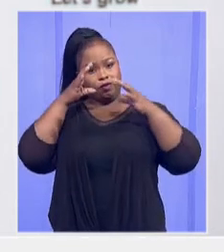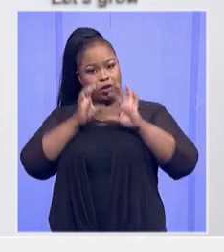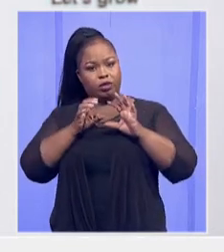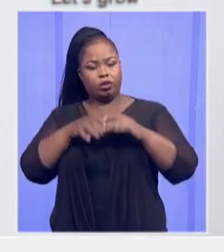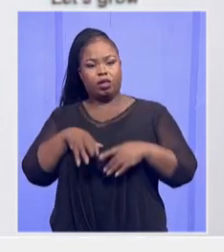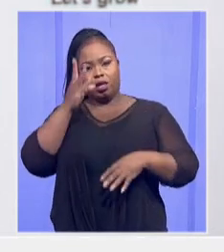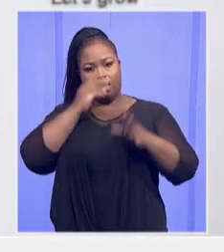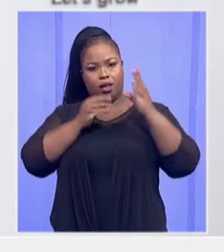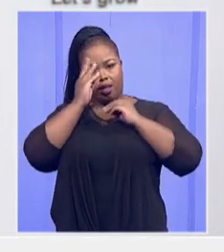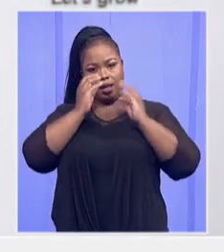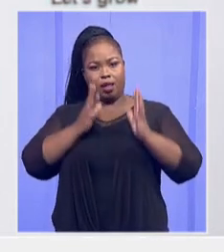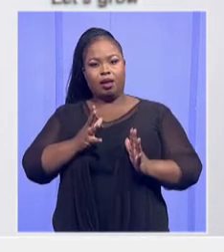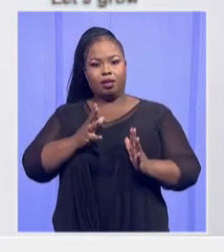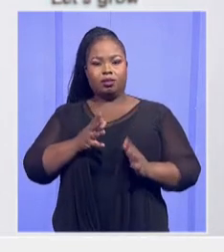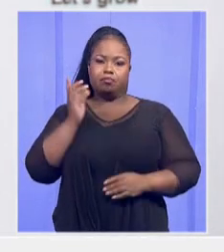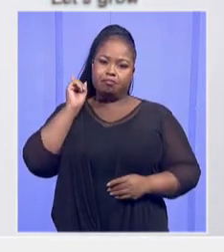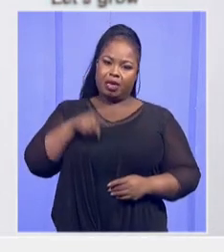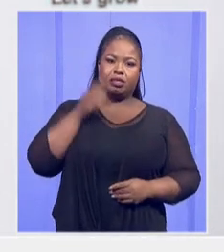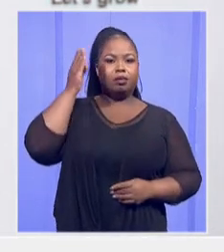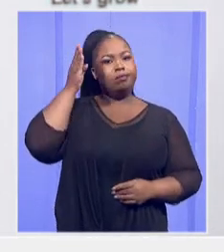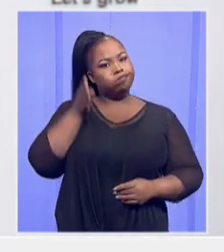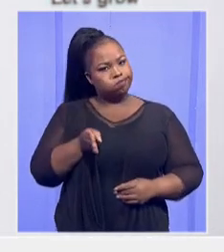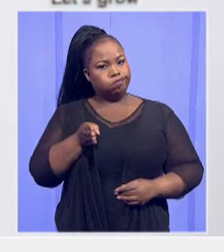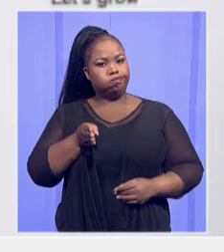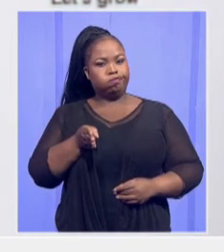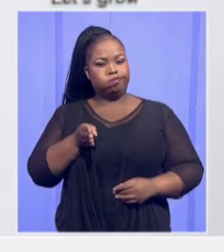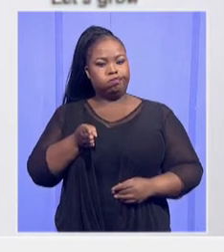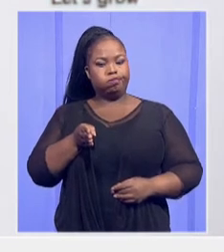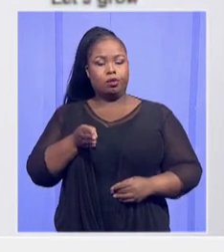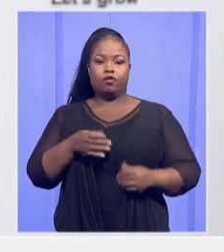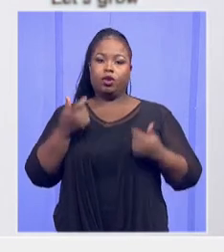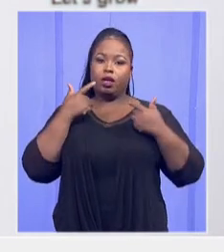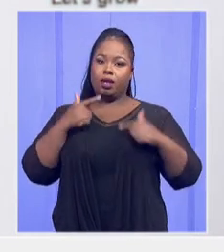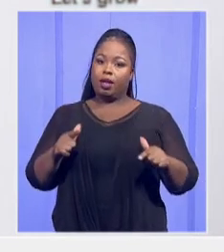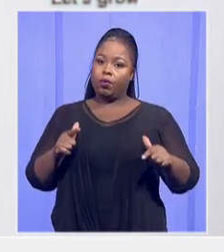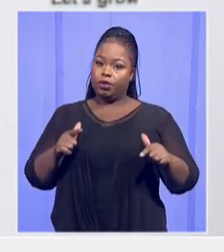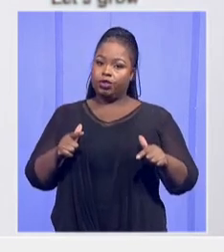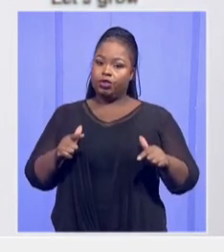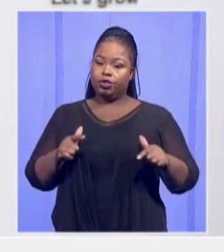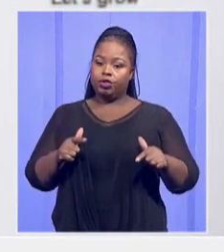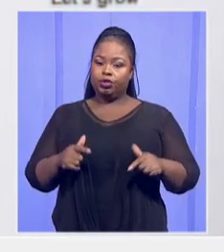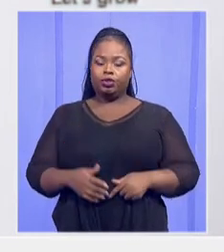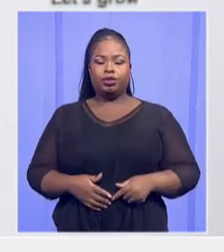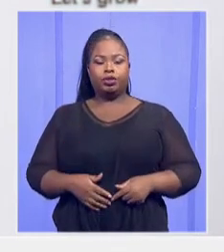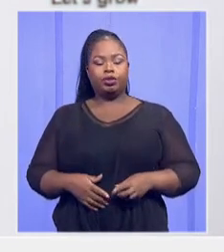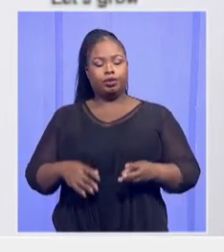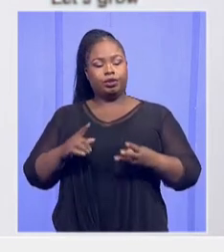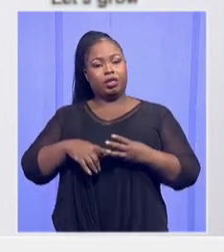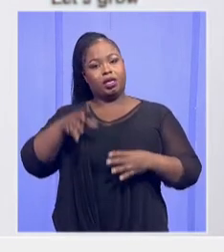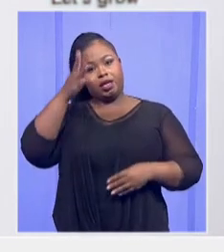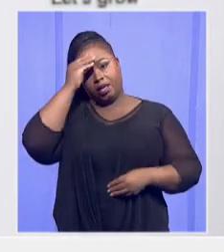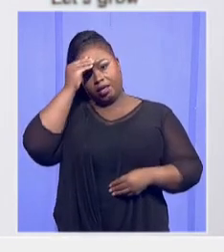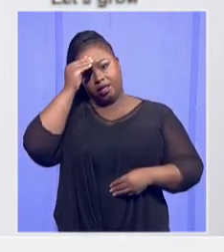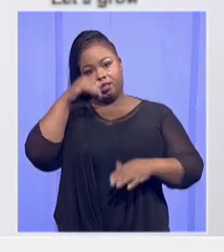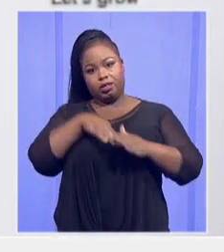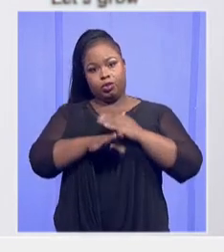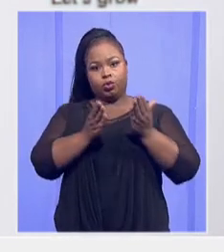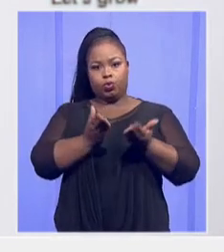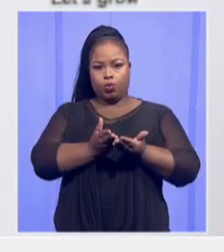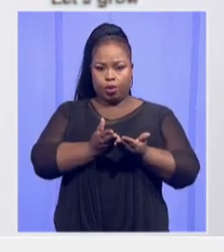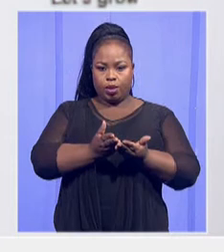compulsory learner attendance of language, of learning or language in schools,